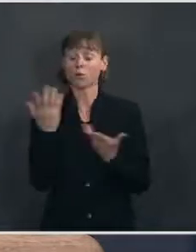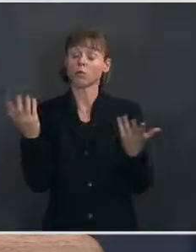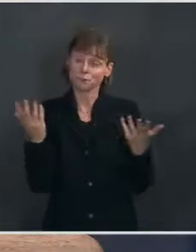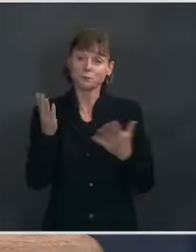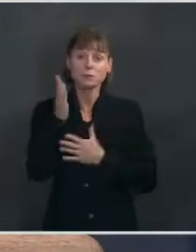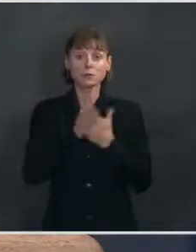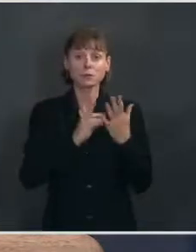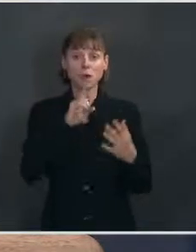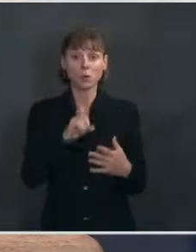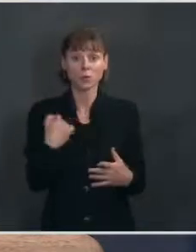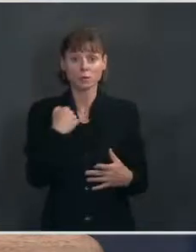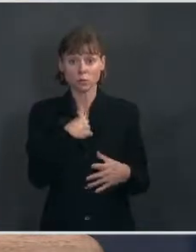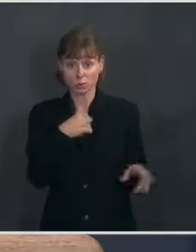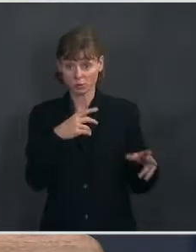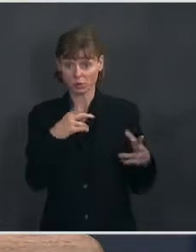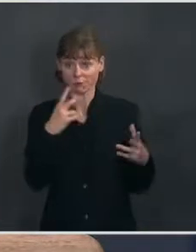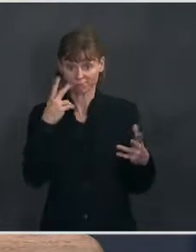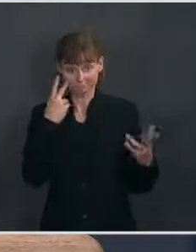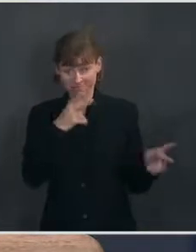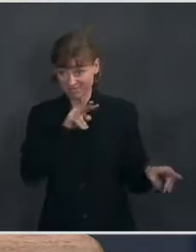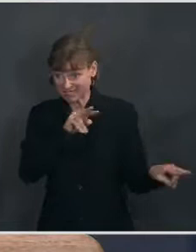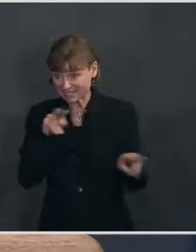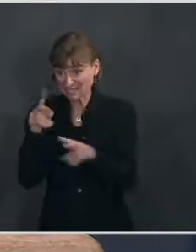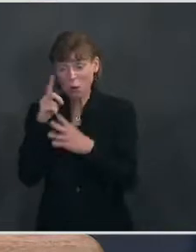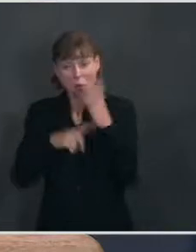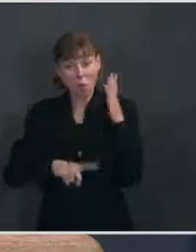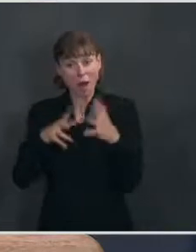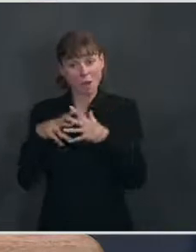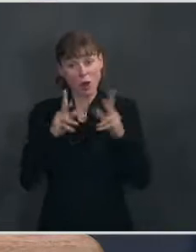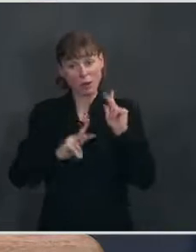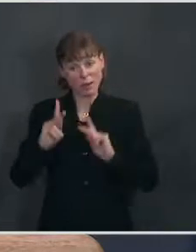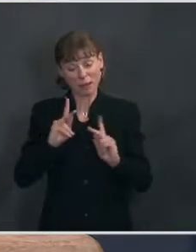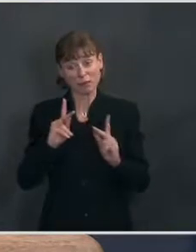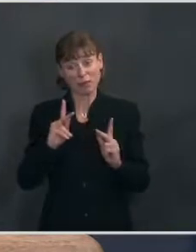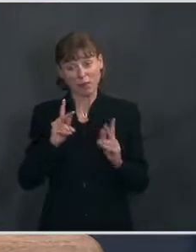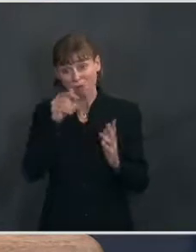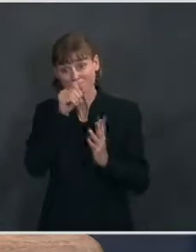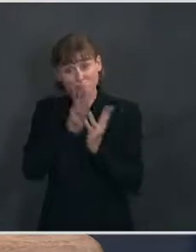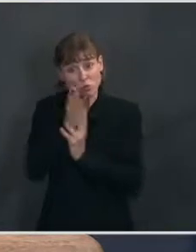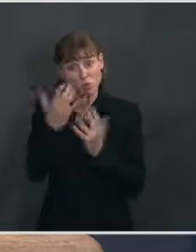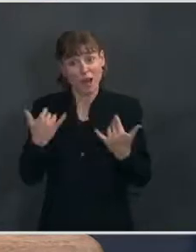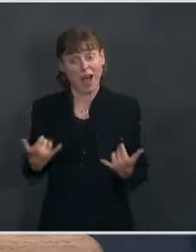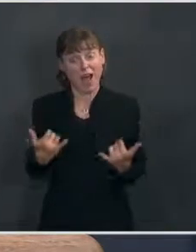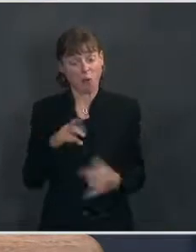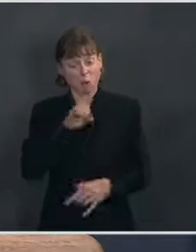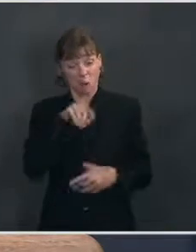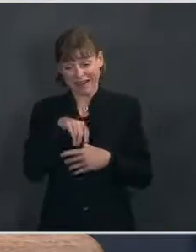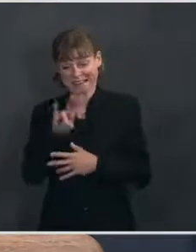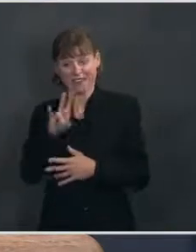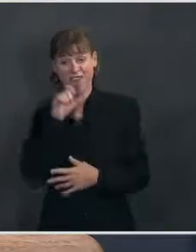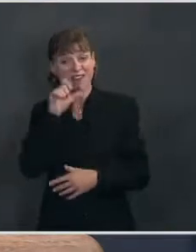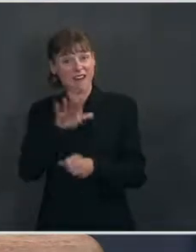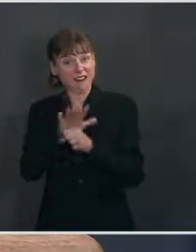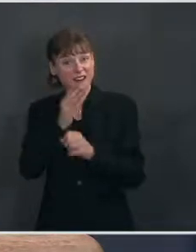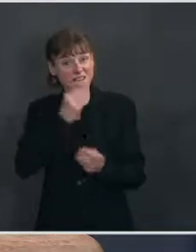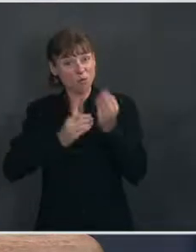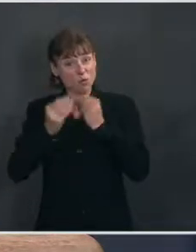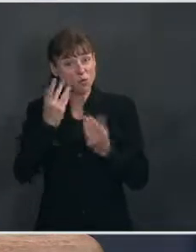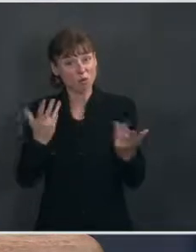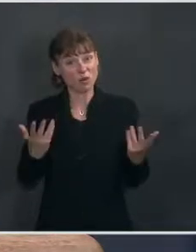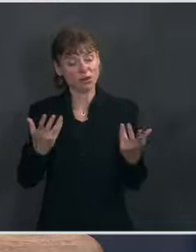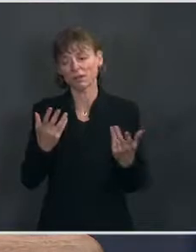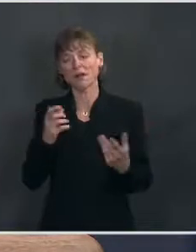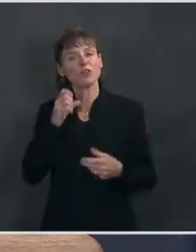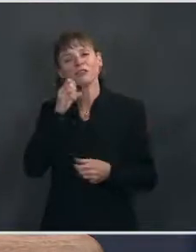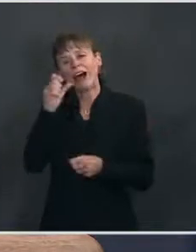as we look to what the American people are going through right now. One in seven American families don't have enough food to eat, right? We're not going to have enough funding to